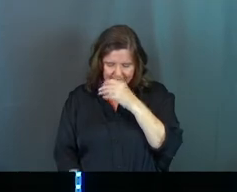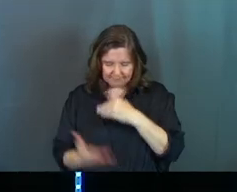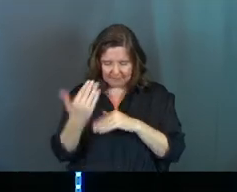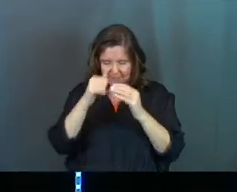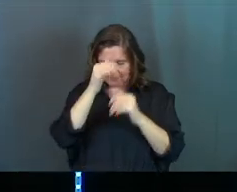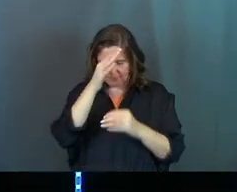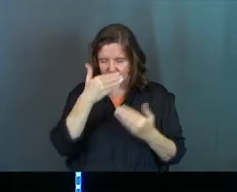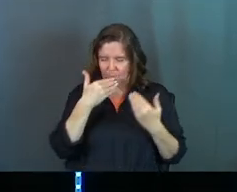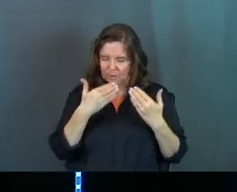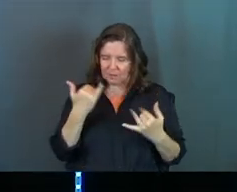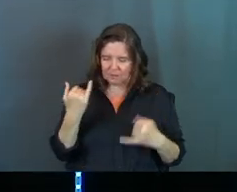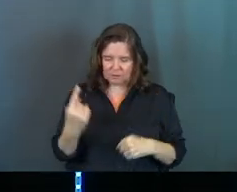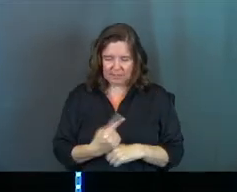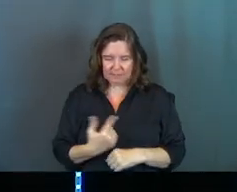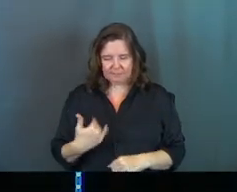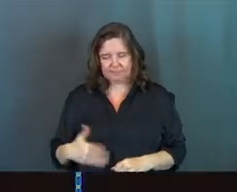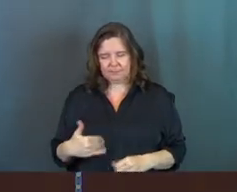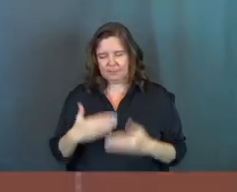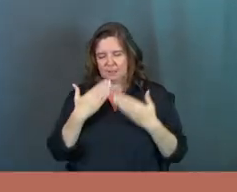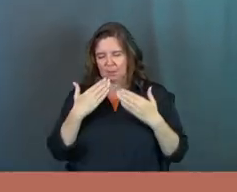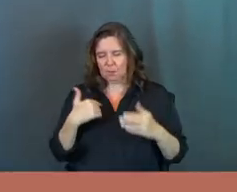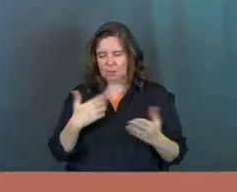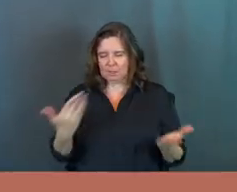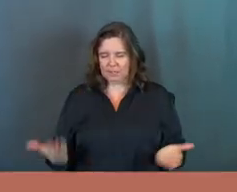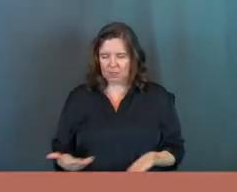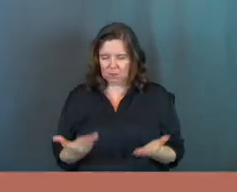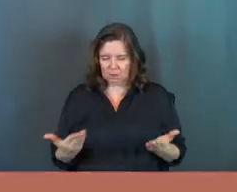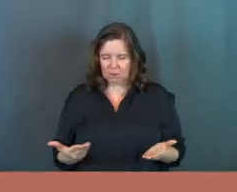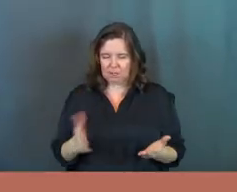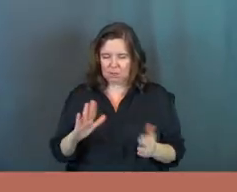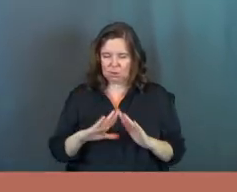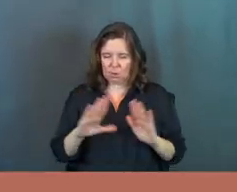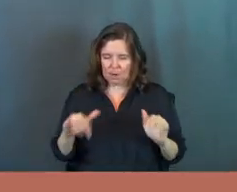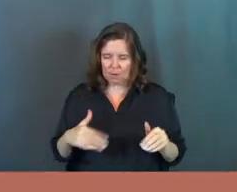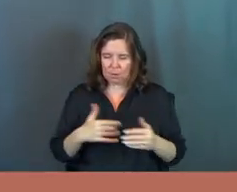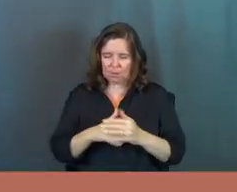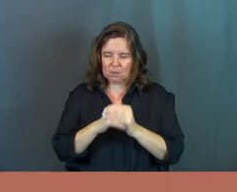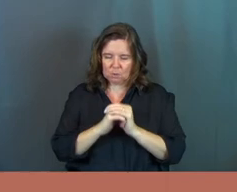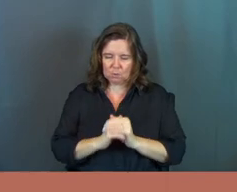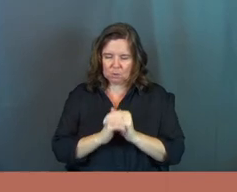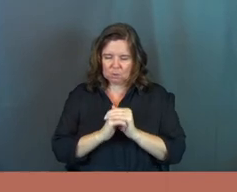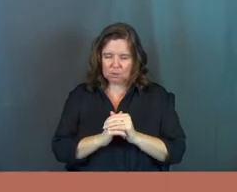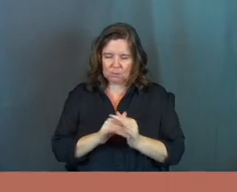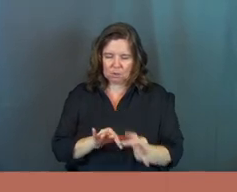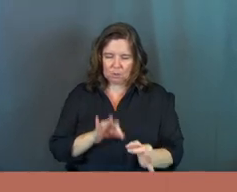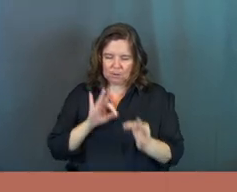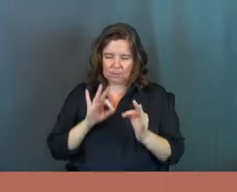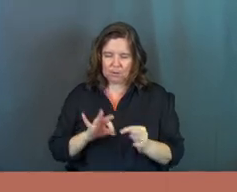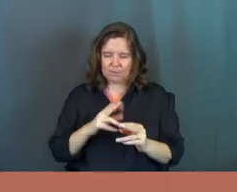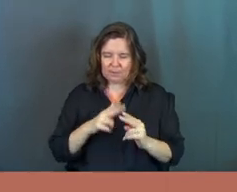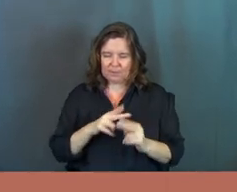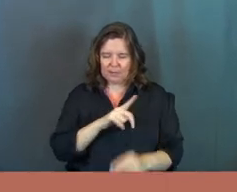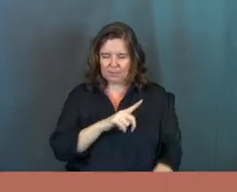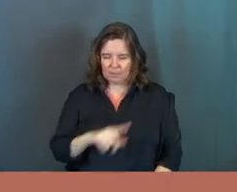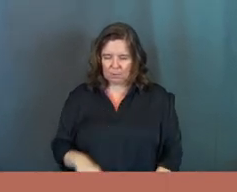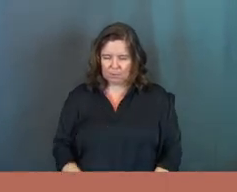Heavenly Father, we thank you so much for today. God, we thank you that we get to be here in your house. We get to worship your perfect name, Lord.